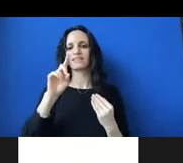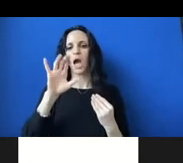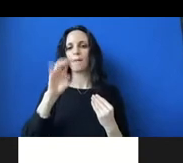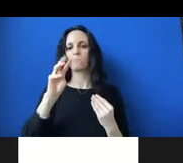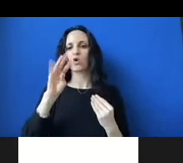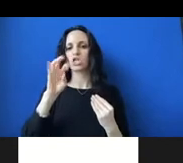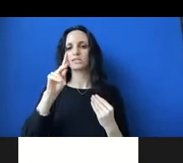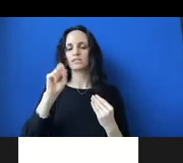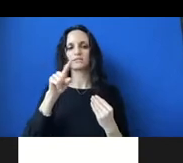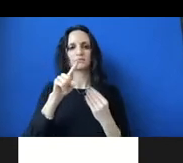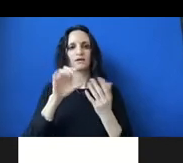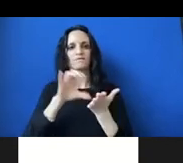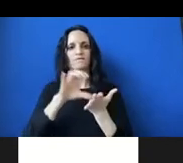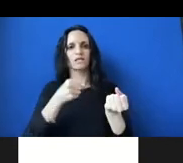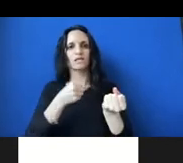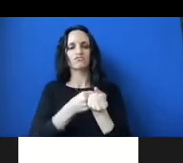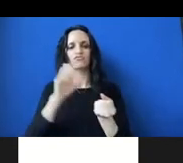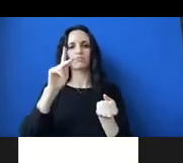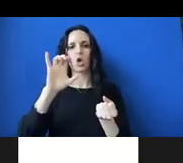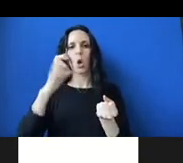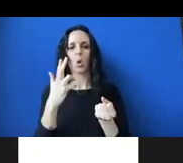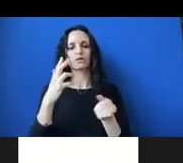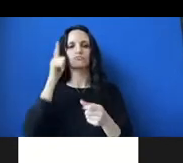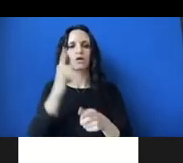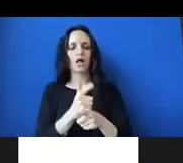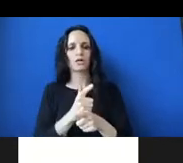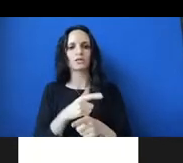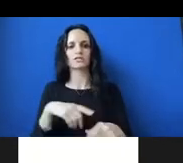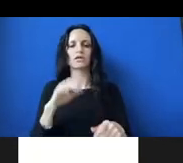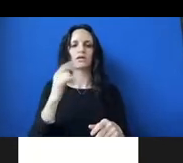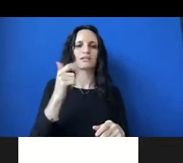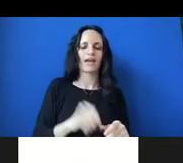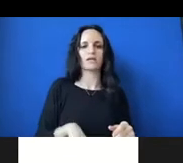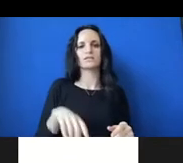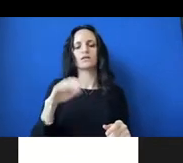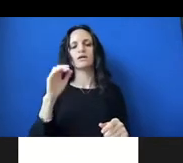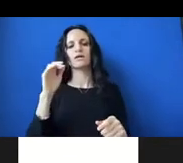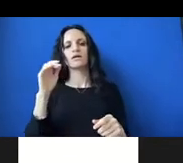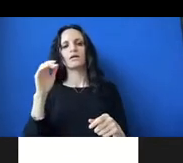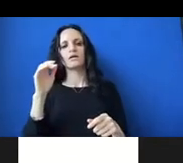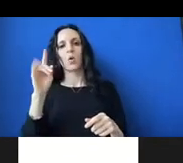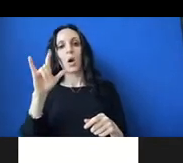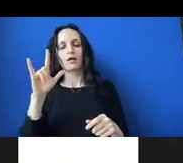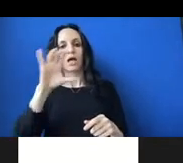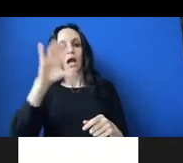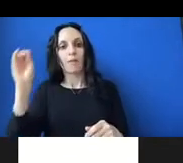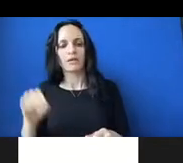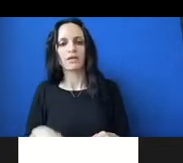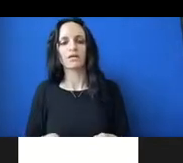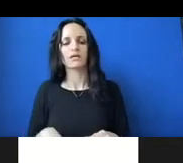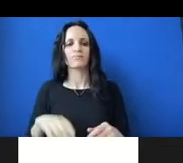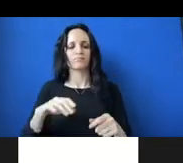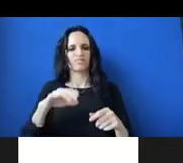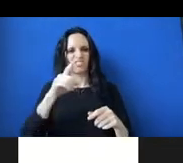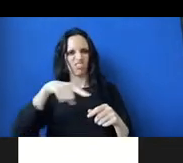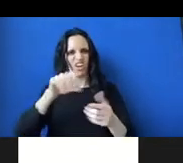funded by the Koch brothers, are oil and gas giants, well as chemical industry giants, ended up funding voter suppression